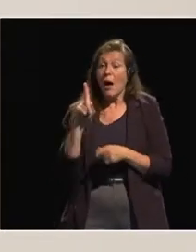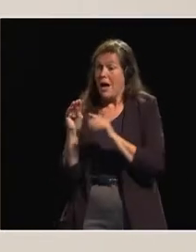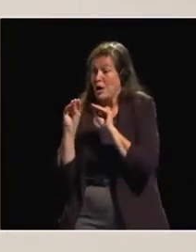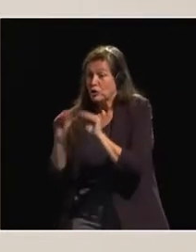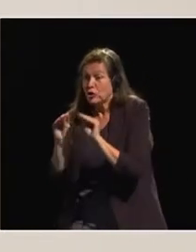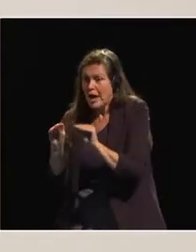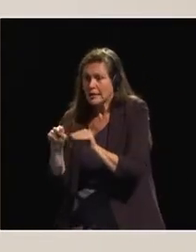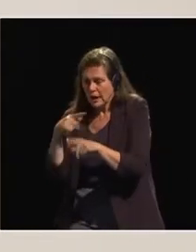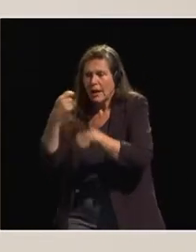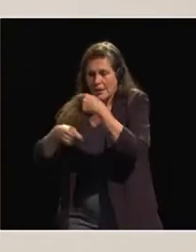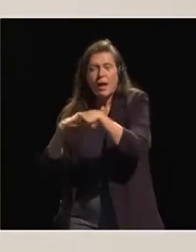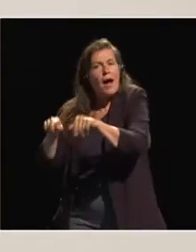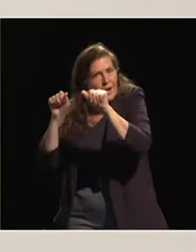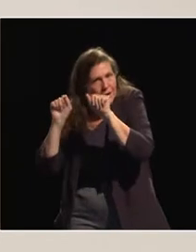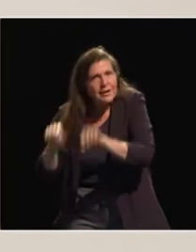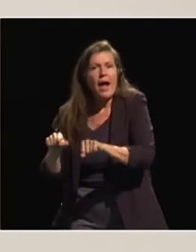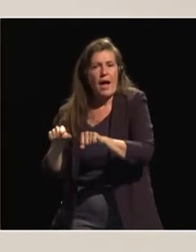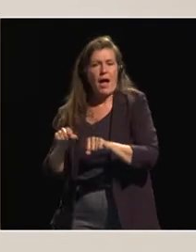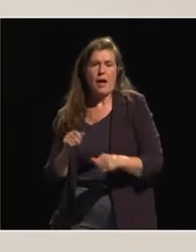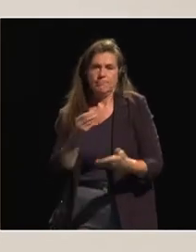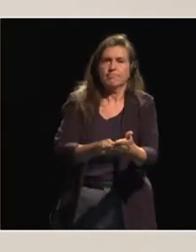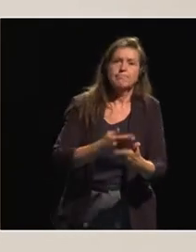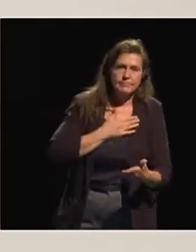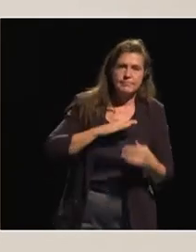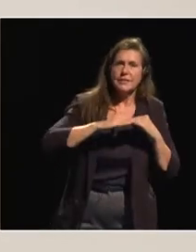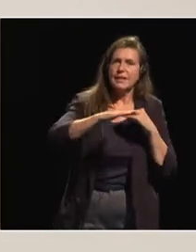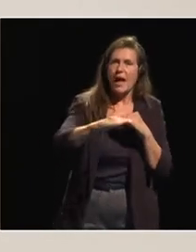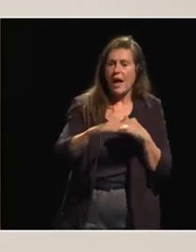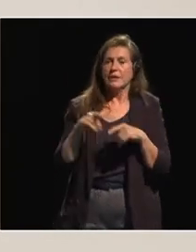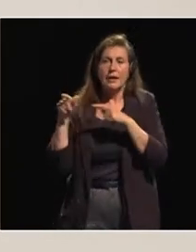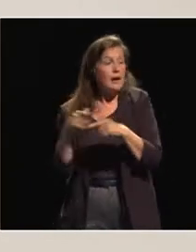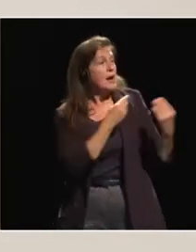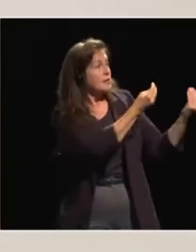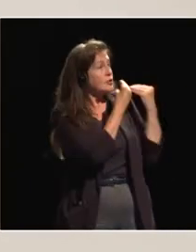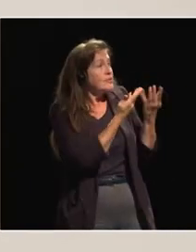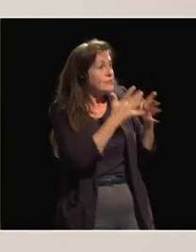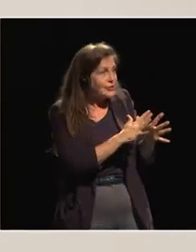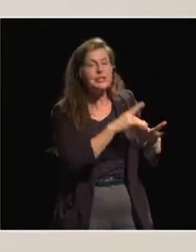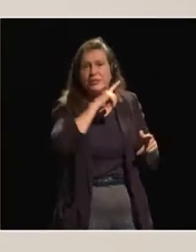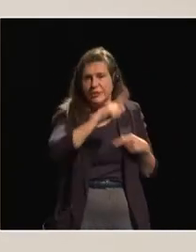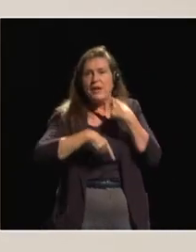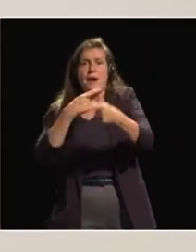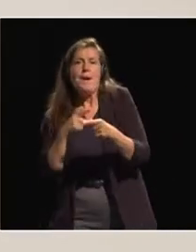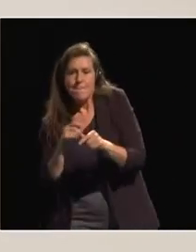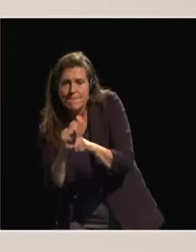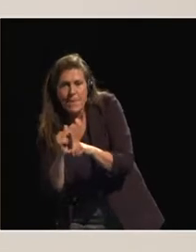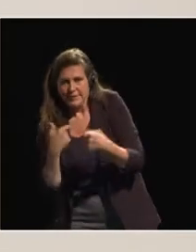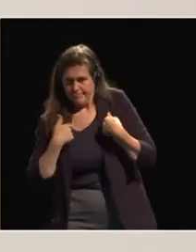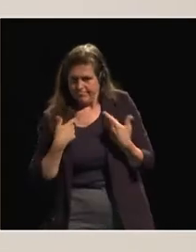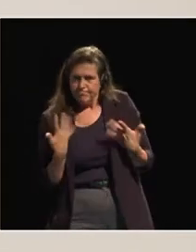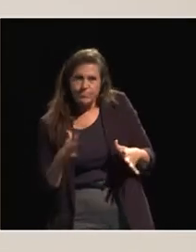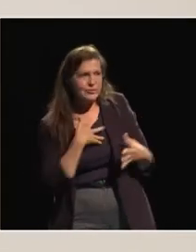Where can these people, after being trained, are they going to practice what we have trained them? But also, is hard,